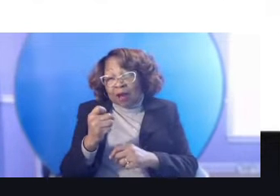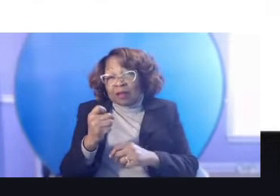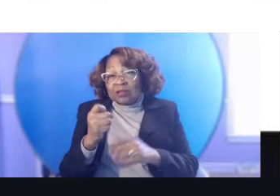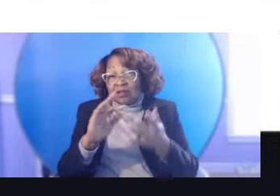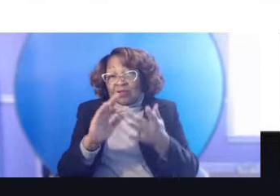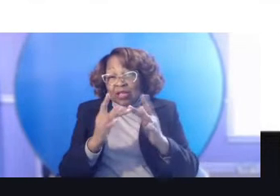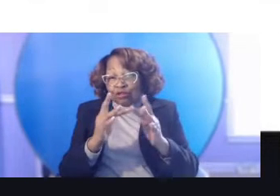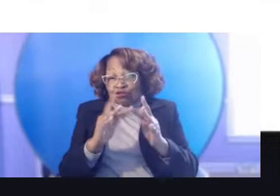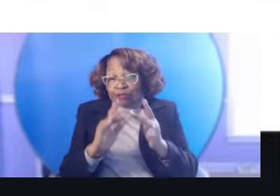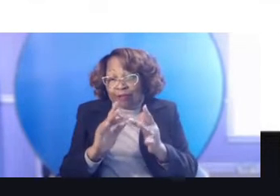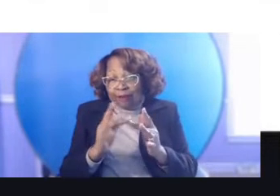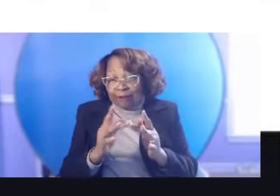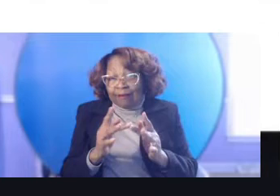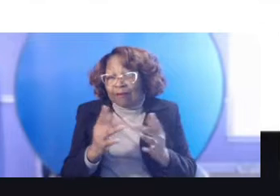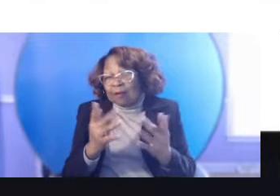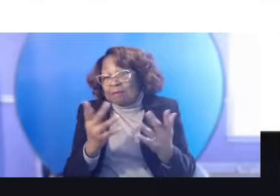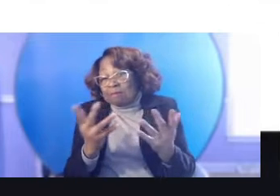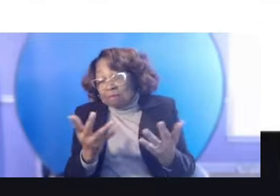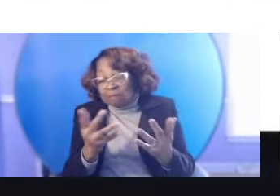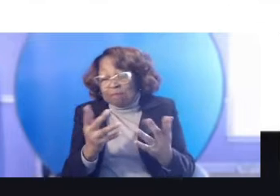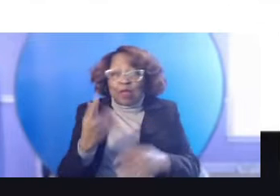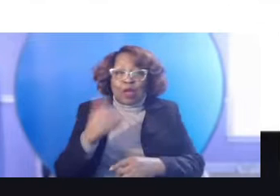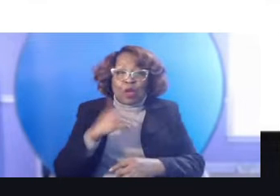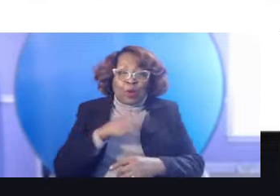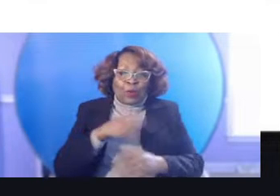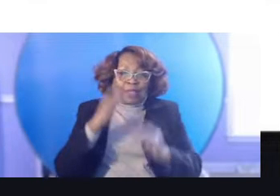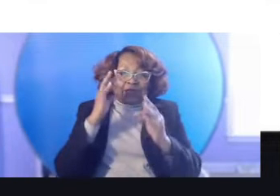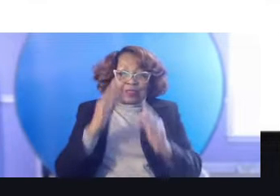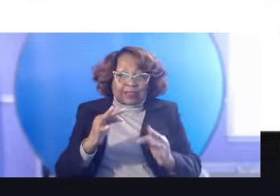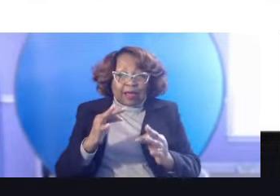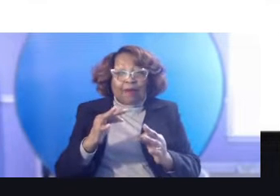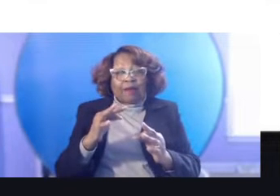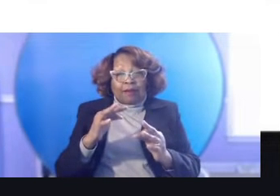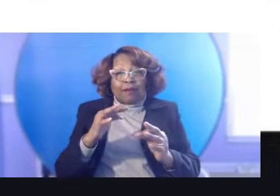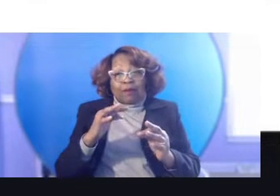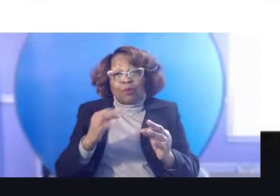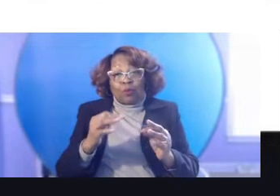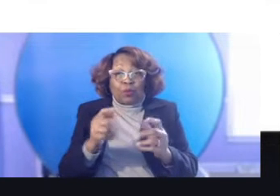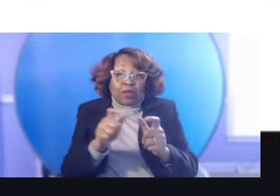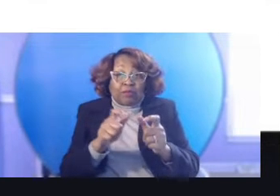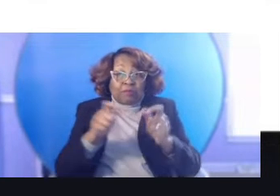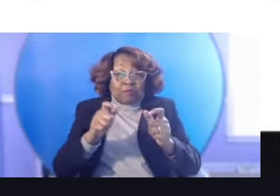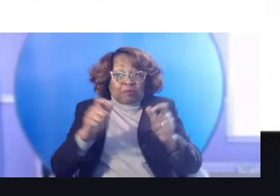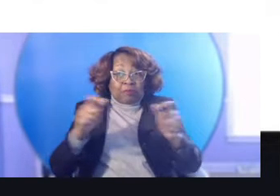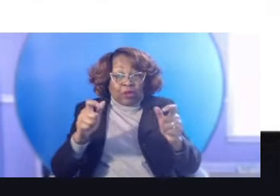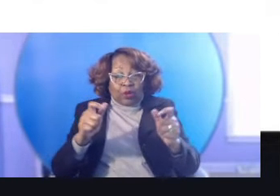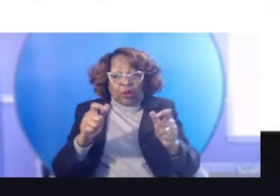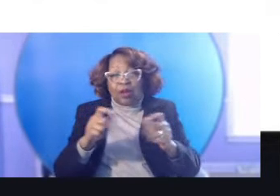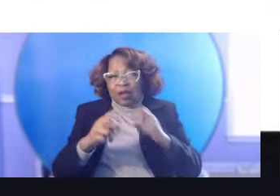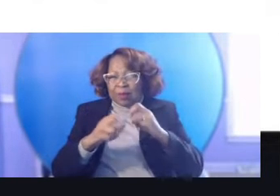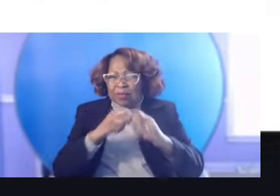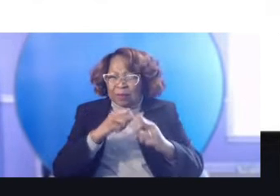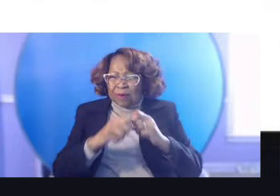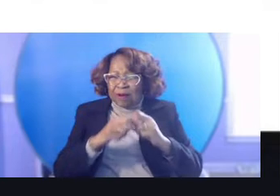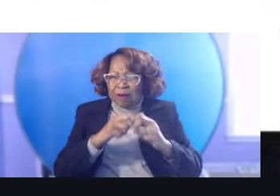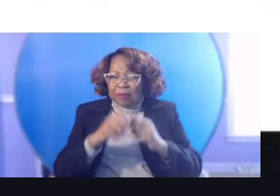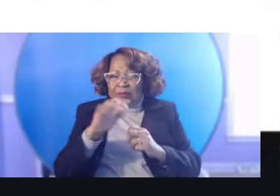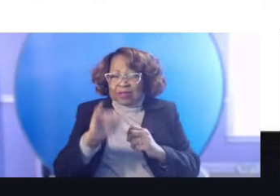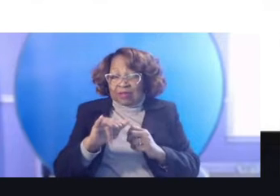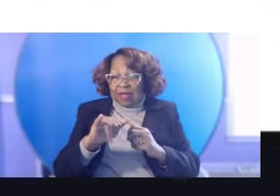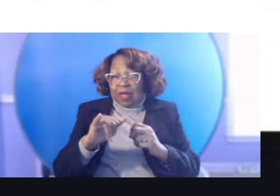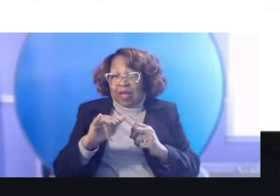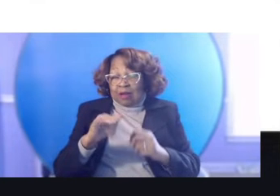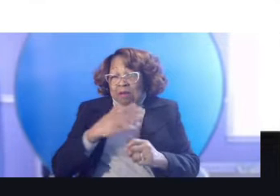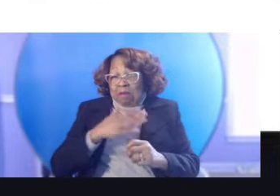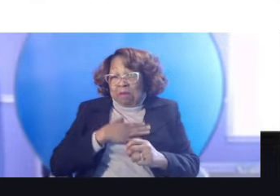Uh, and we decided that we were going to grow bigger. The problem was during that time, my